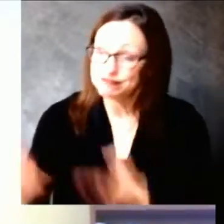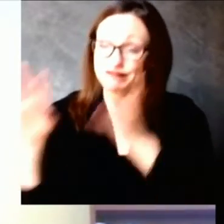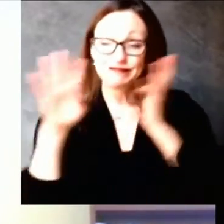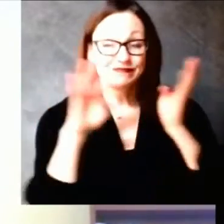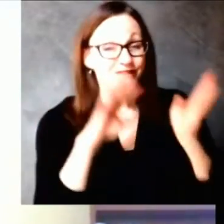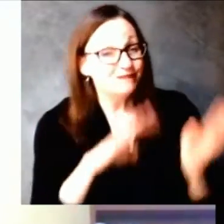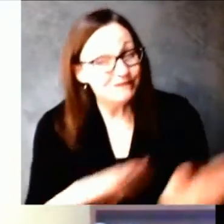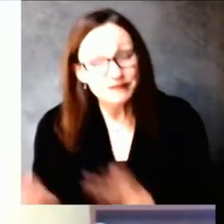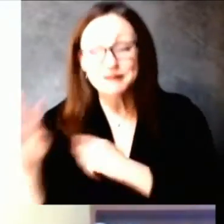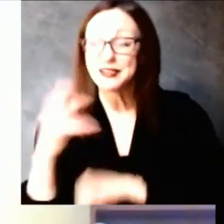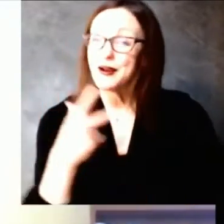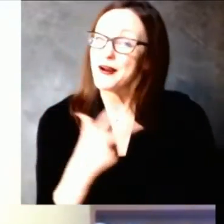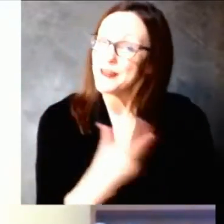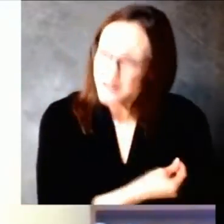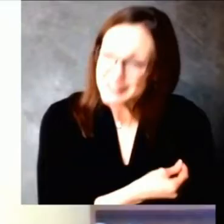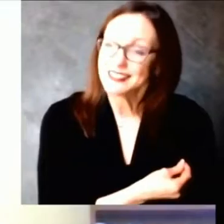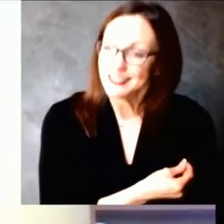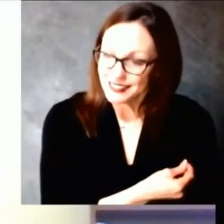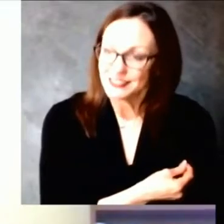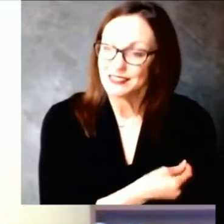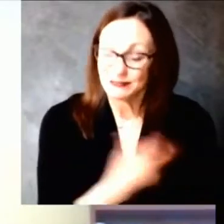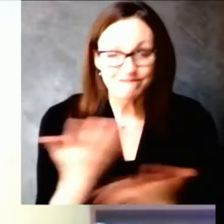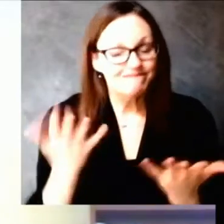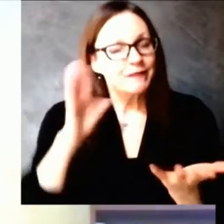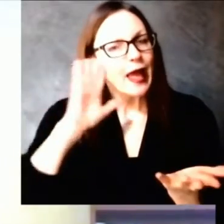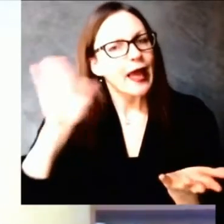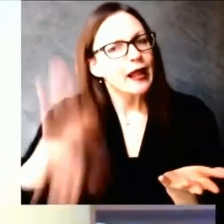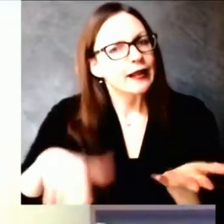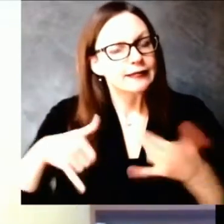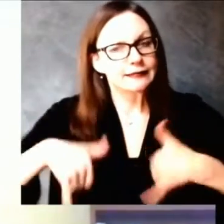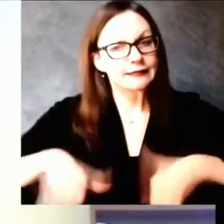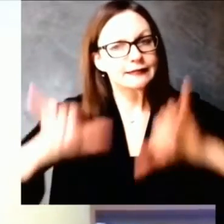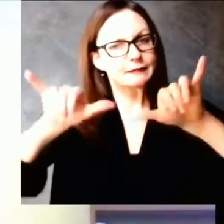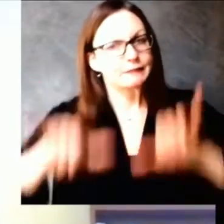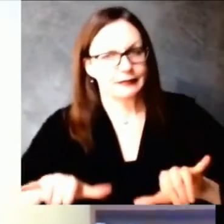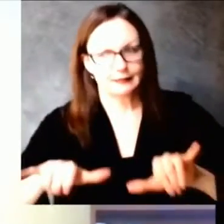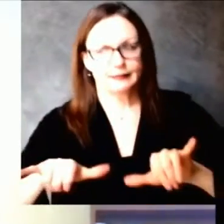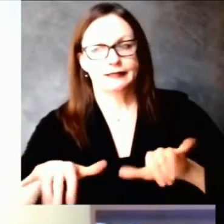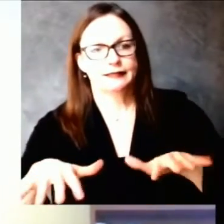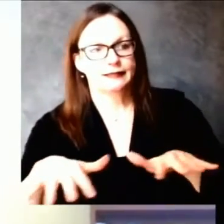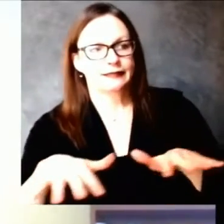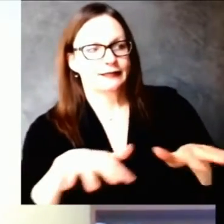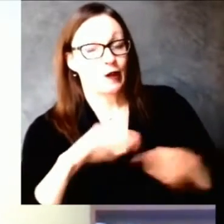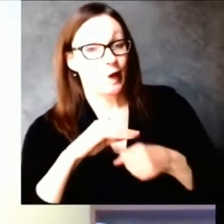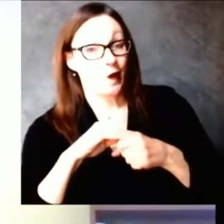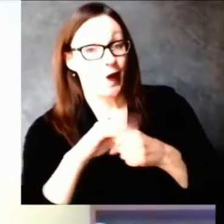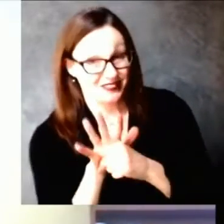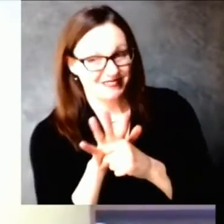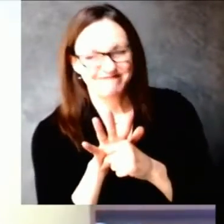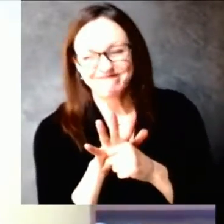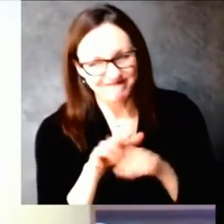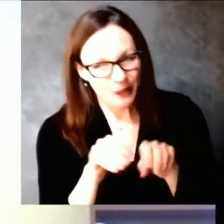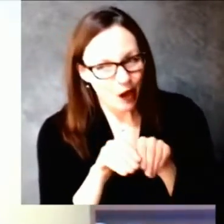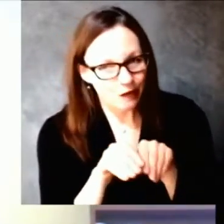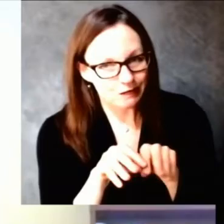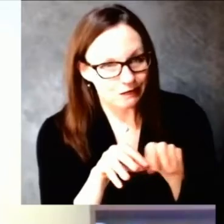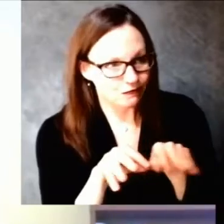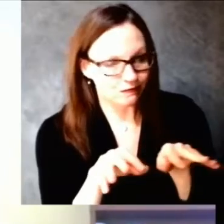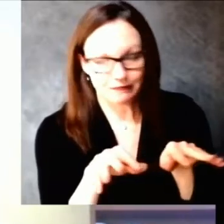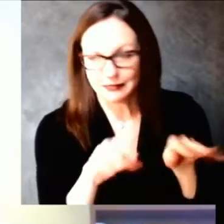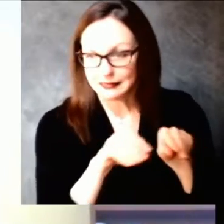and spreading in our state. We are adding 1,239 new cases today,